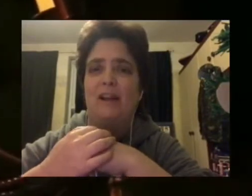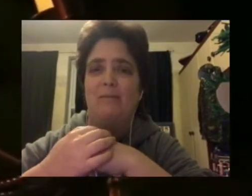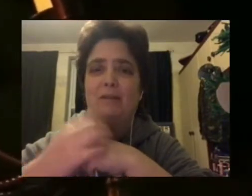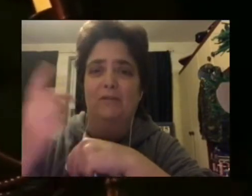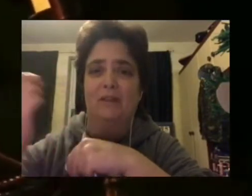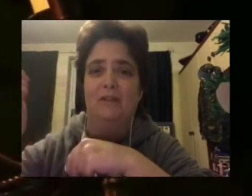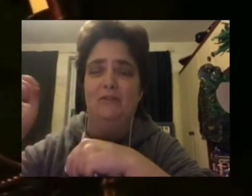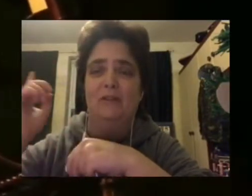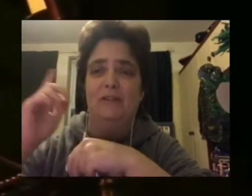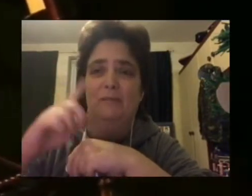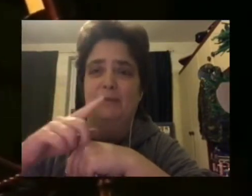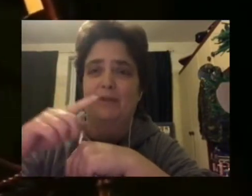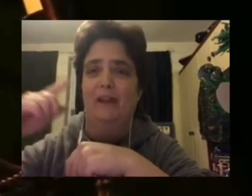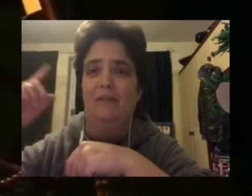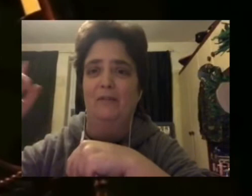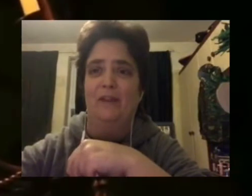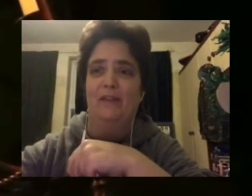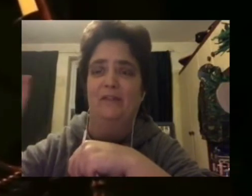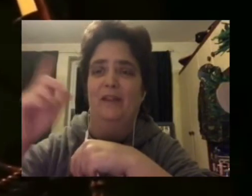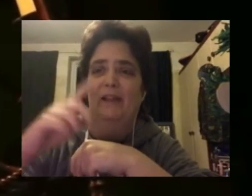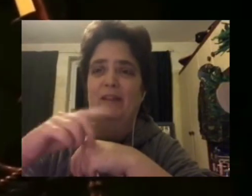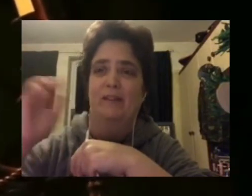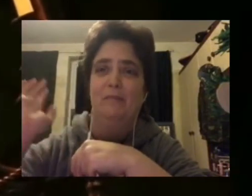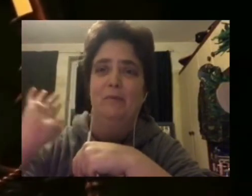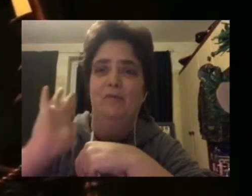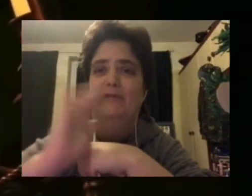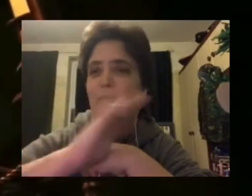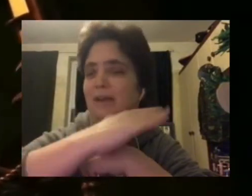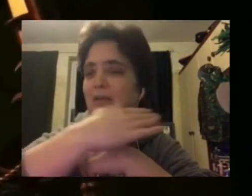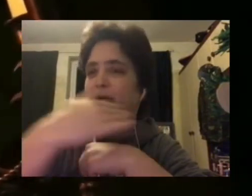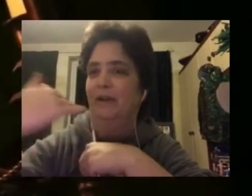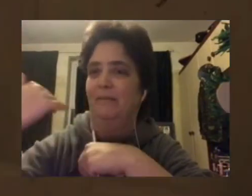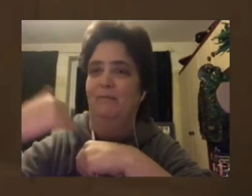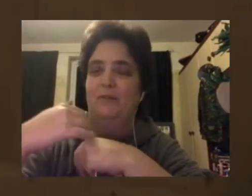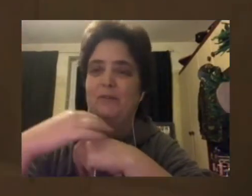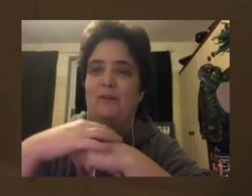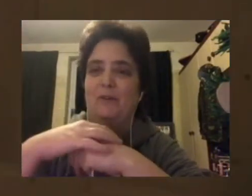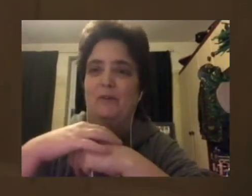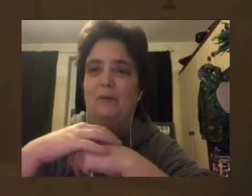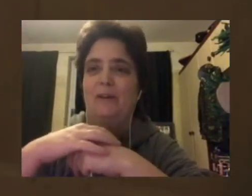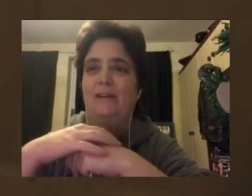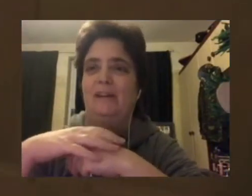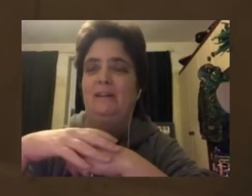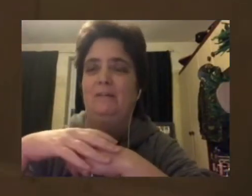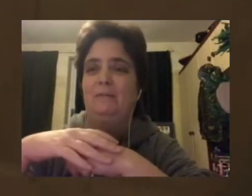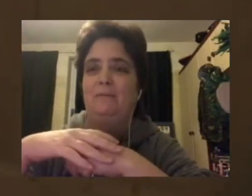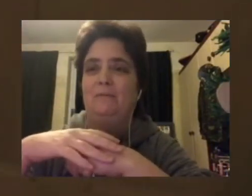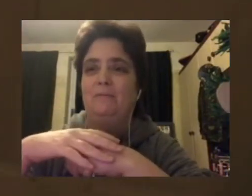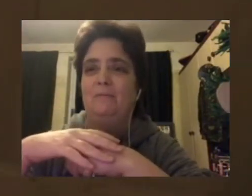Although I am, as I said, enjoying some of the sound effects and that as I move from ear to ear, which is kind of cool.